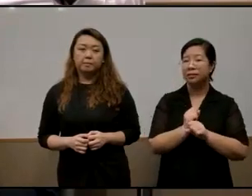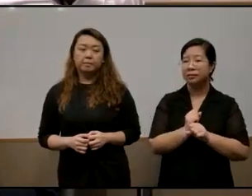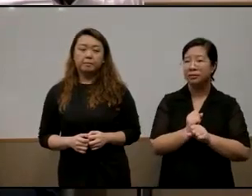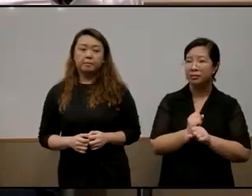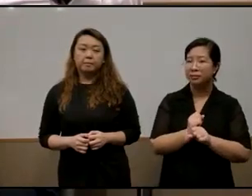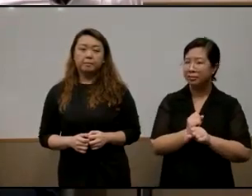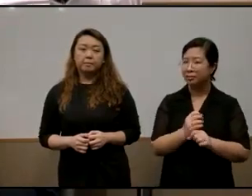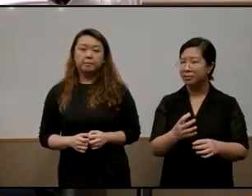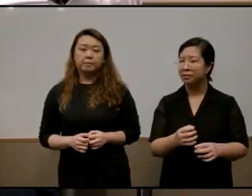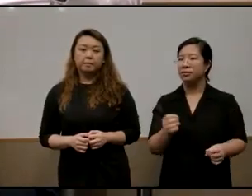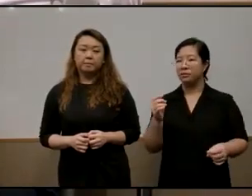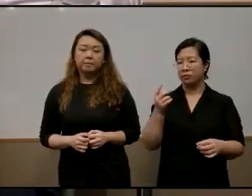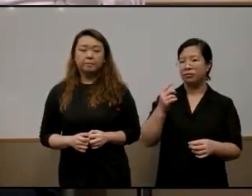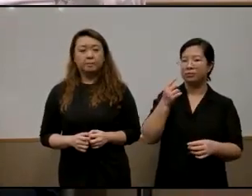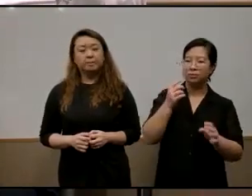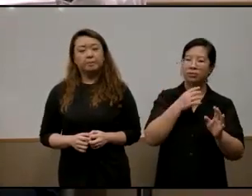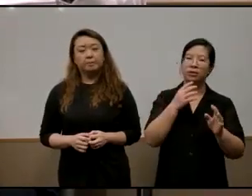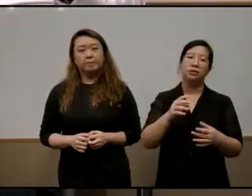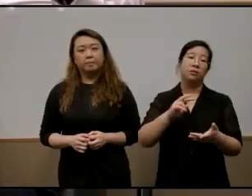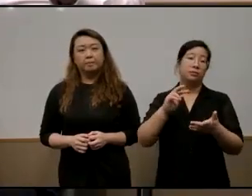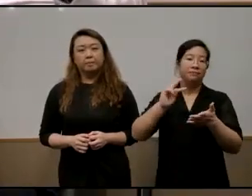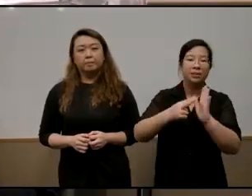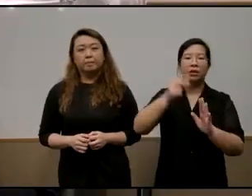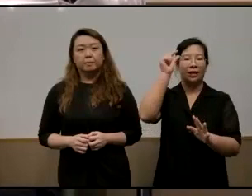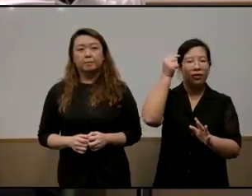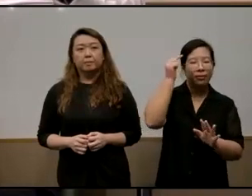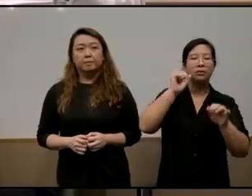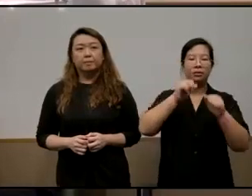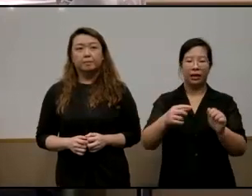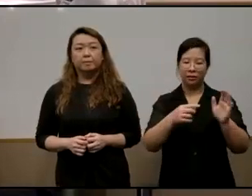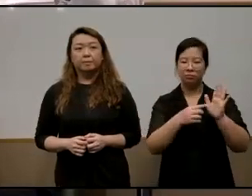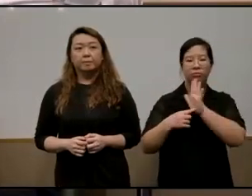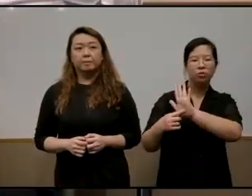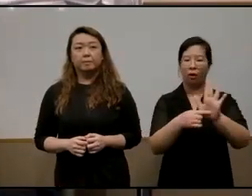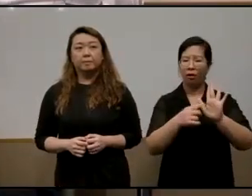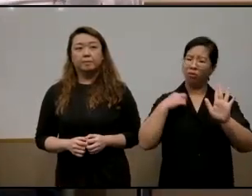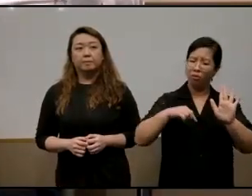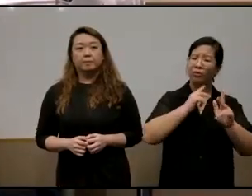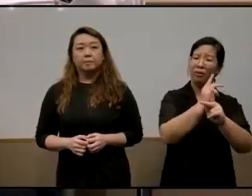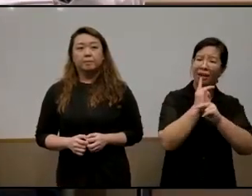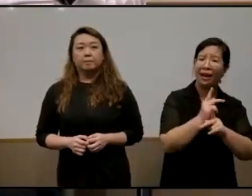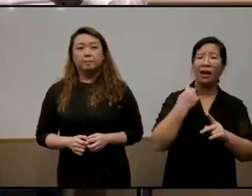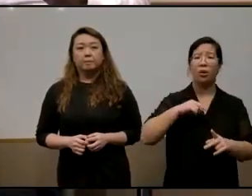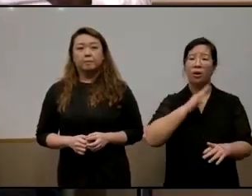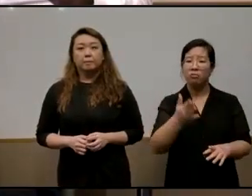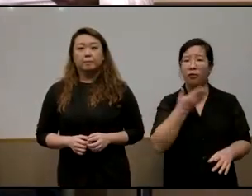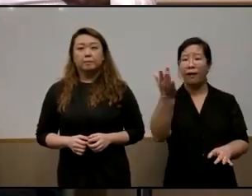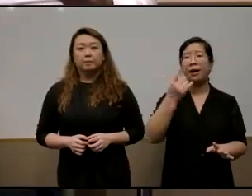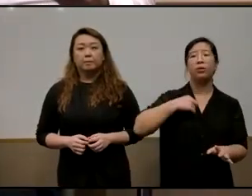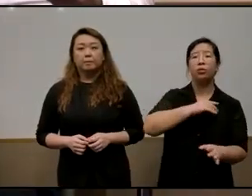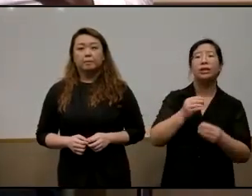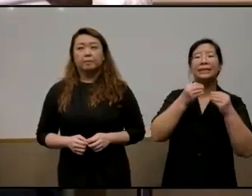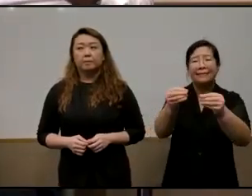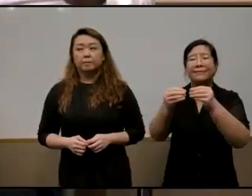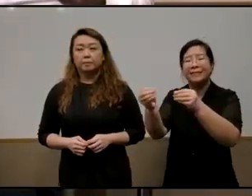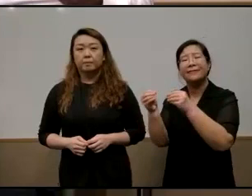you know uh we care we care for the disadvantage so we provide we try to reach out we try to give as much as possible and we have